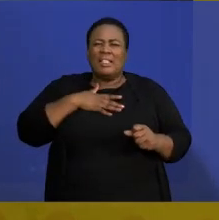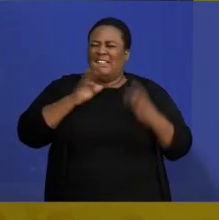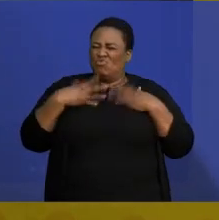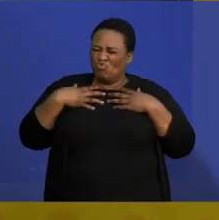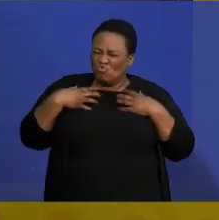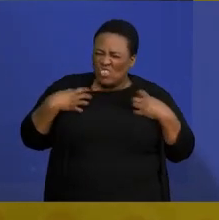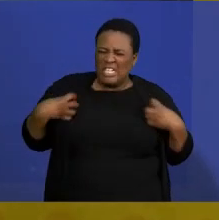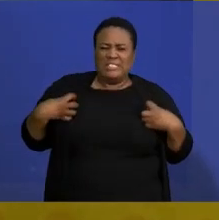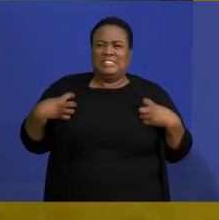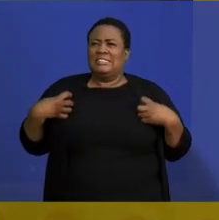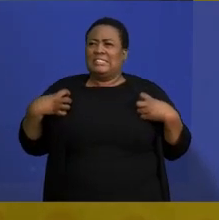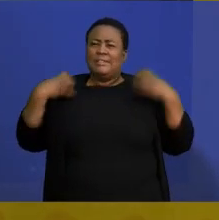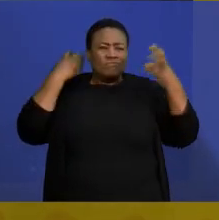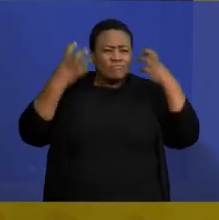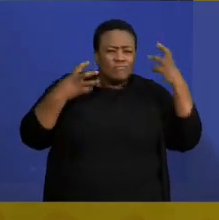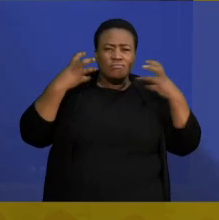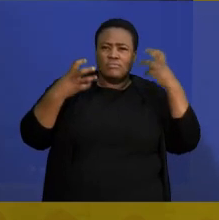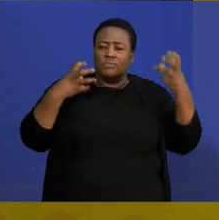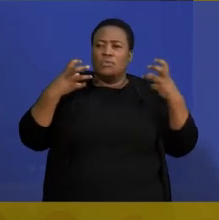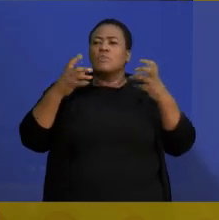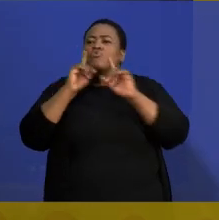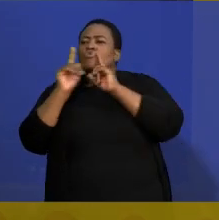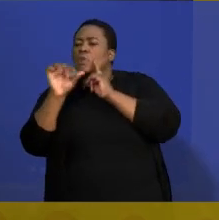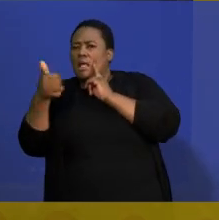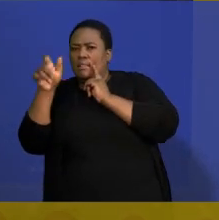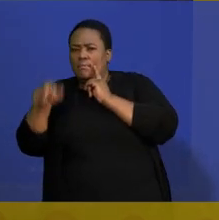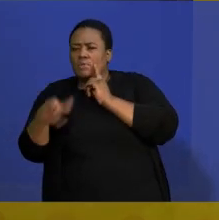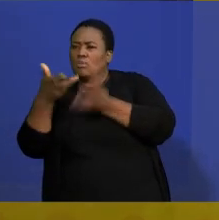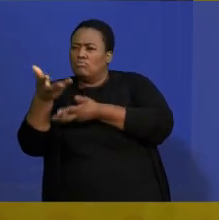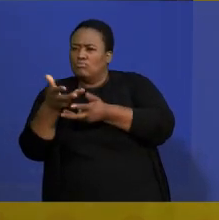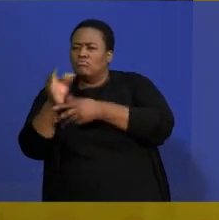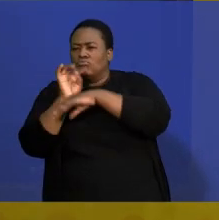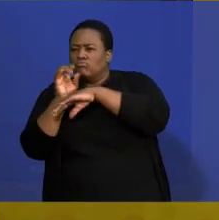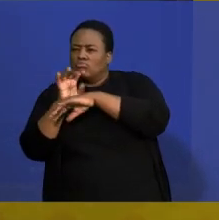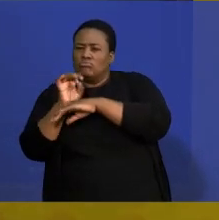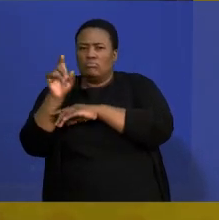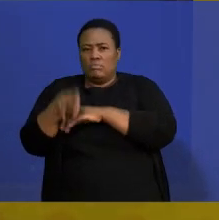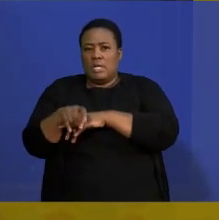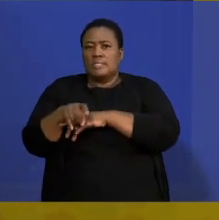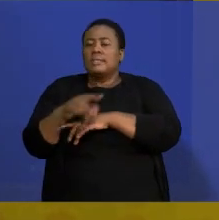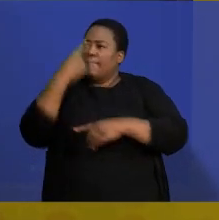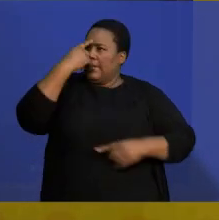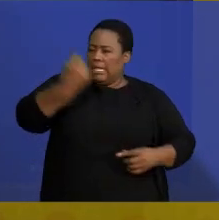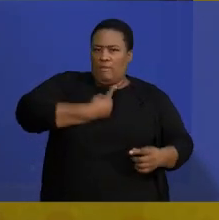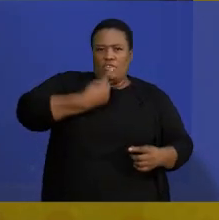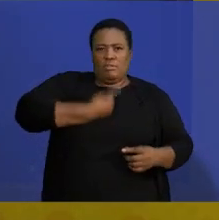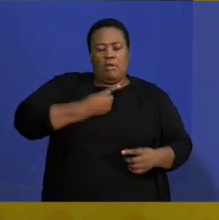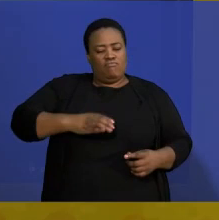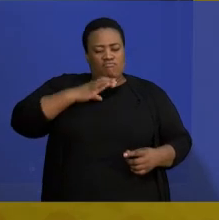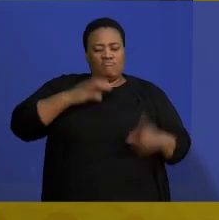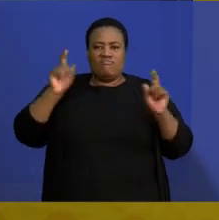and always believe in yourself and your confidence. I hope that clears some air in terms of paper one.